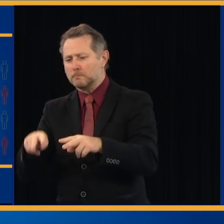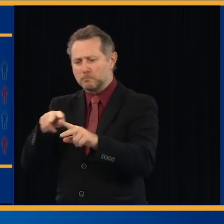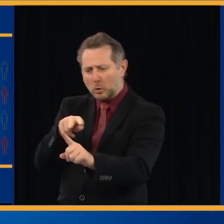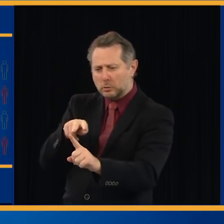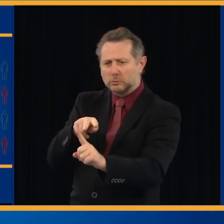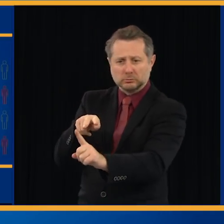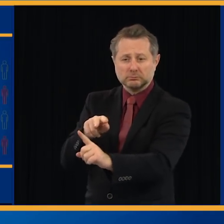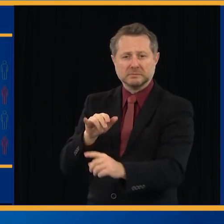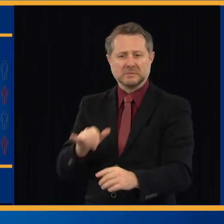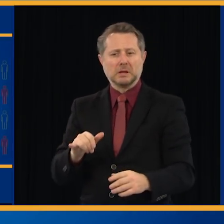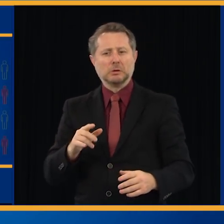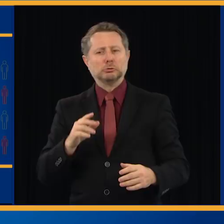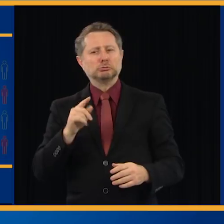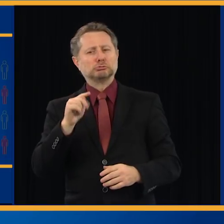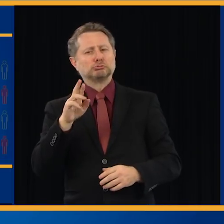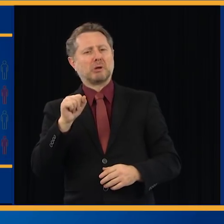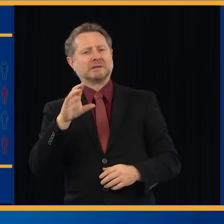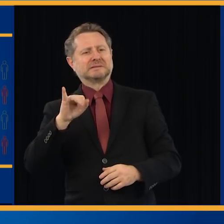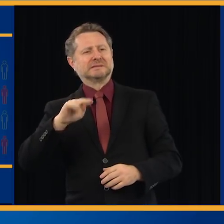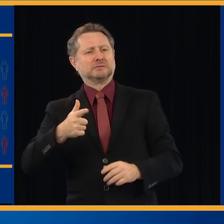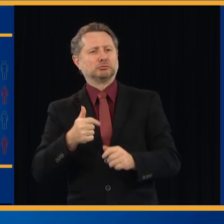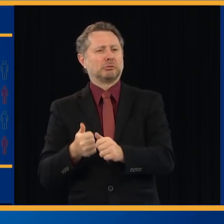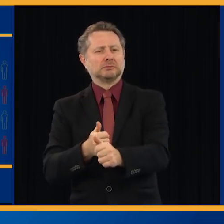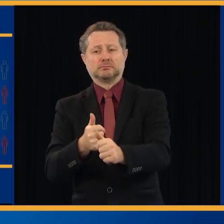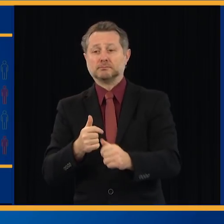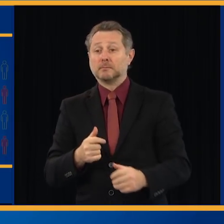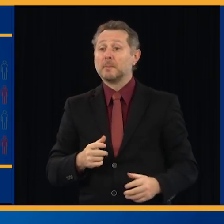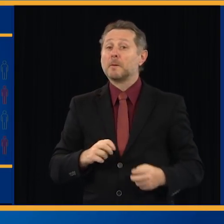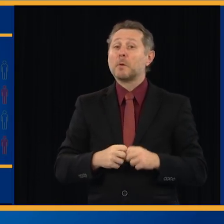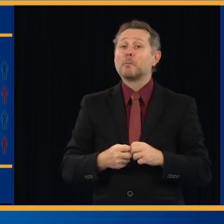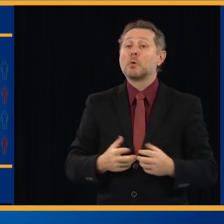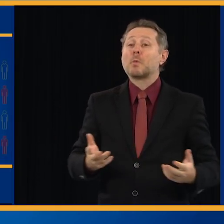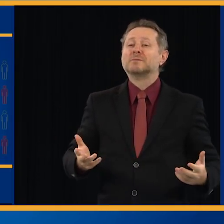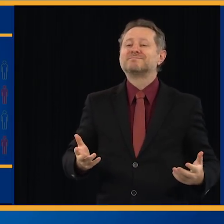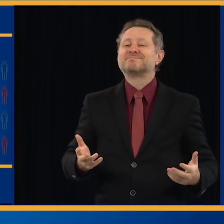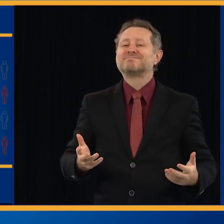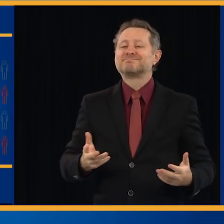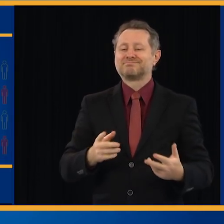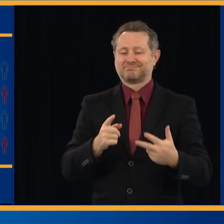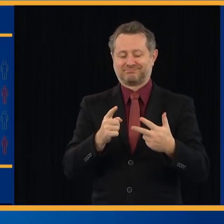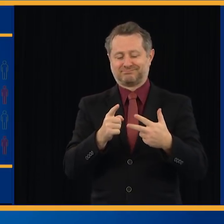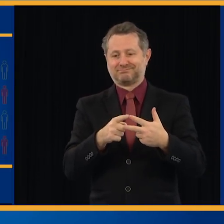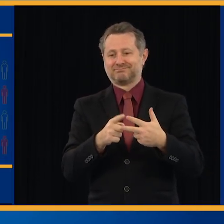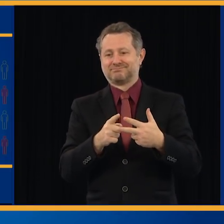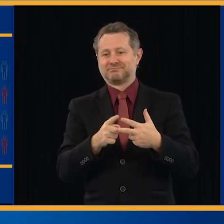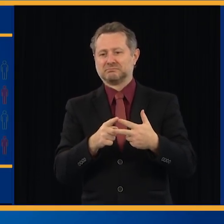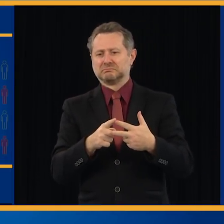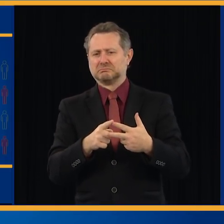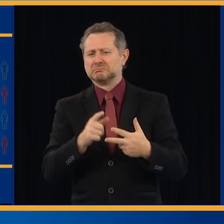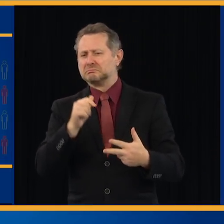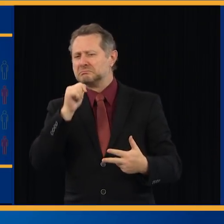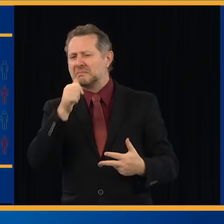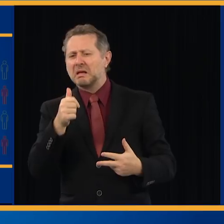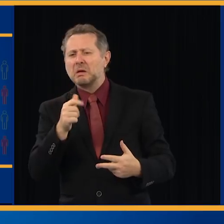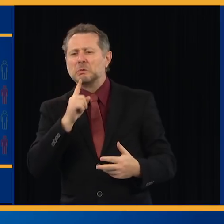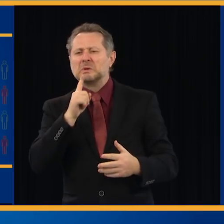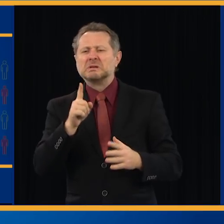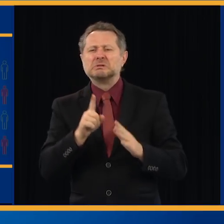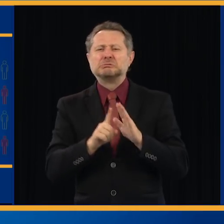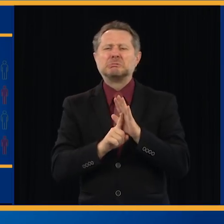The problem is it's not rocket science to do it on an individual basis.